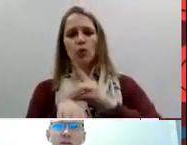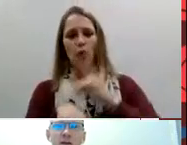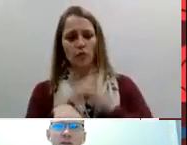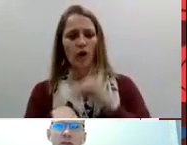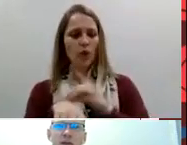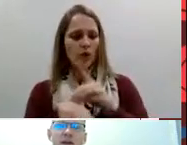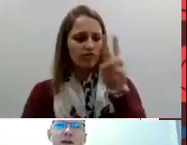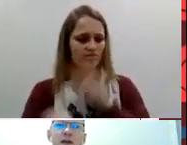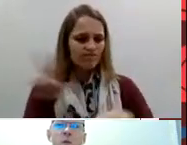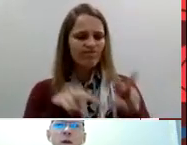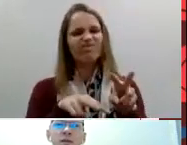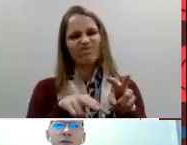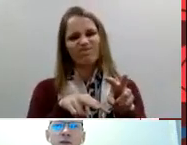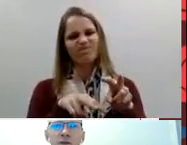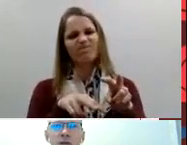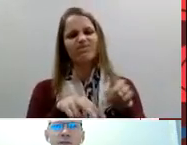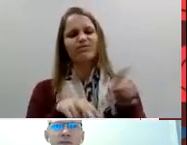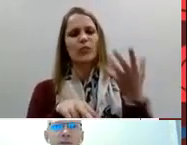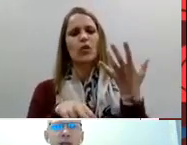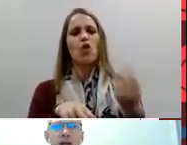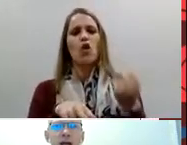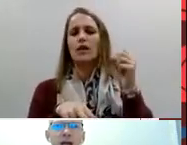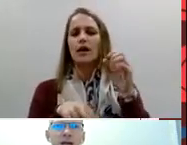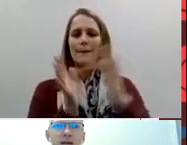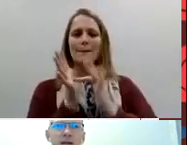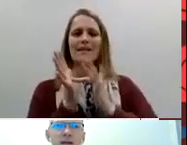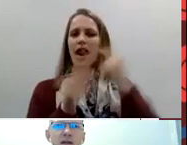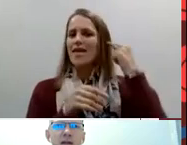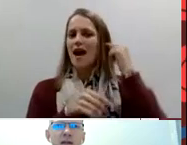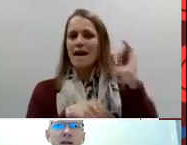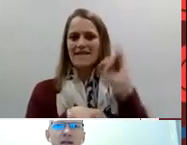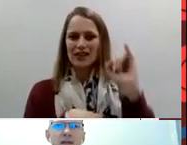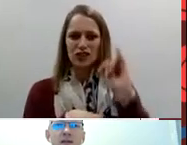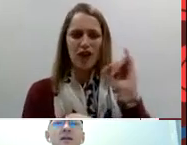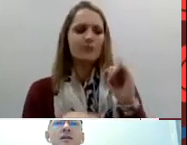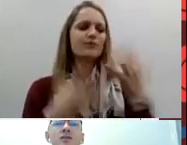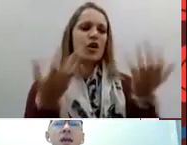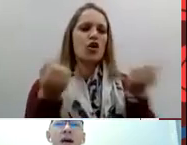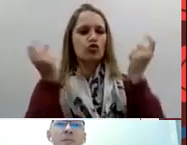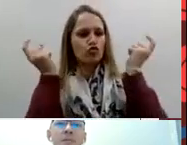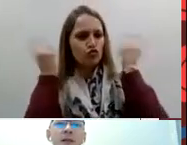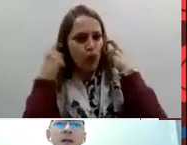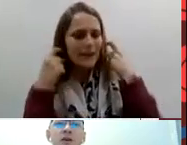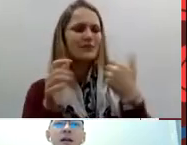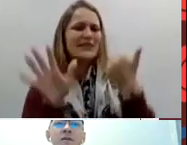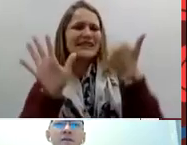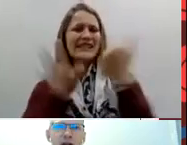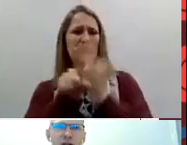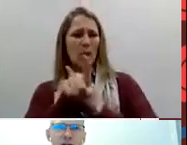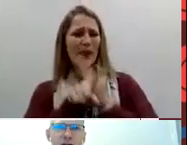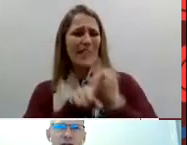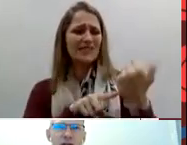fever we went to the doctor and he said that she had middle ear